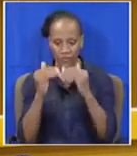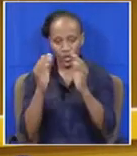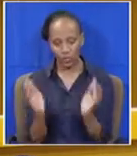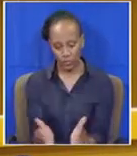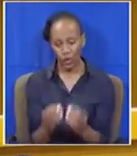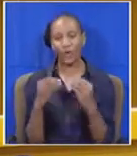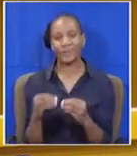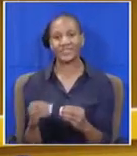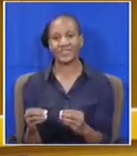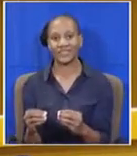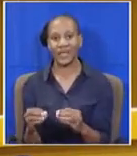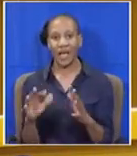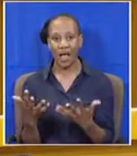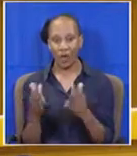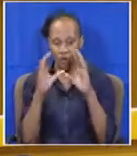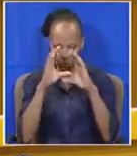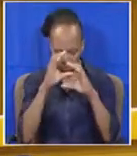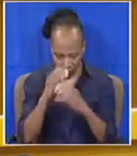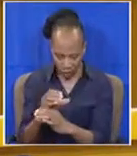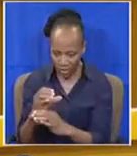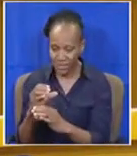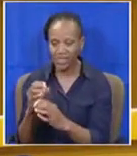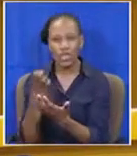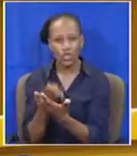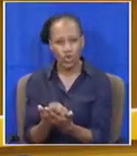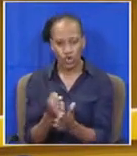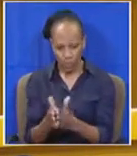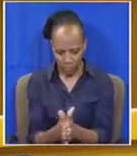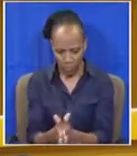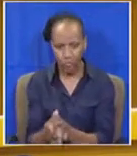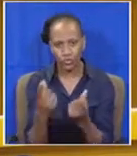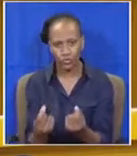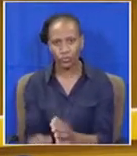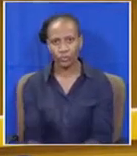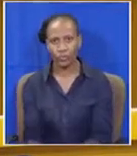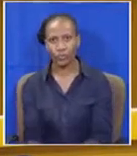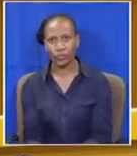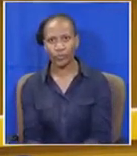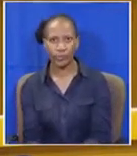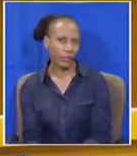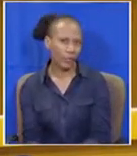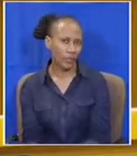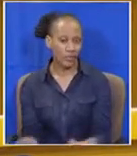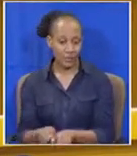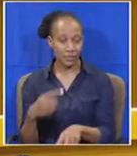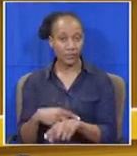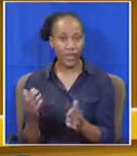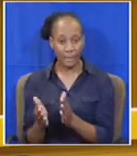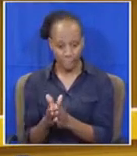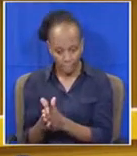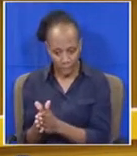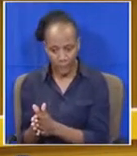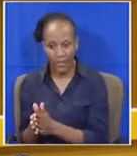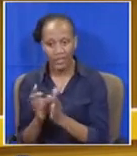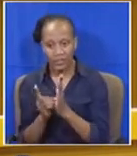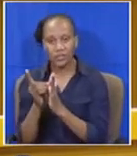and cooperatives through focused economic stimulation. Entrepreneurial development has to contribute towards